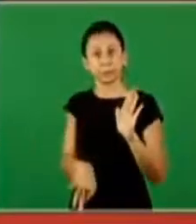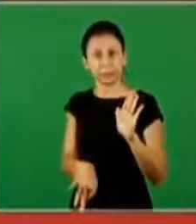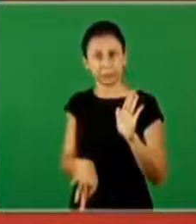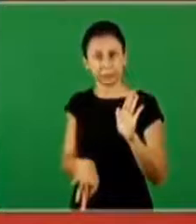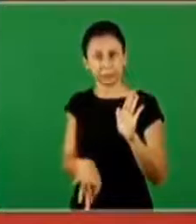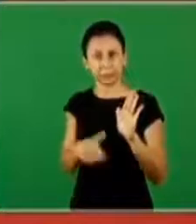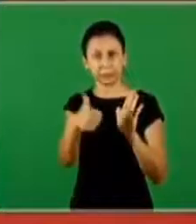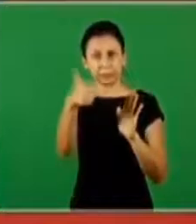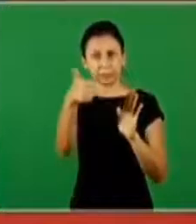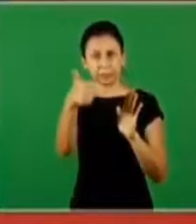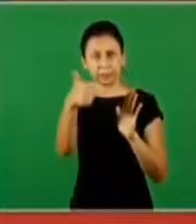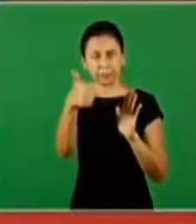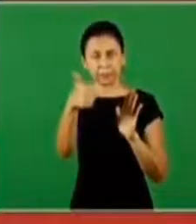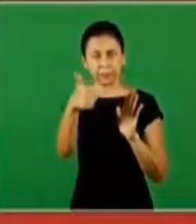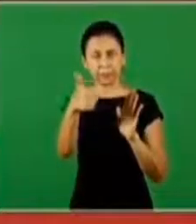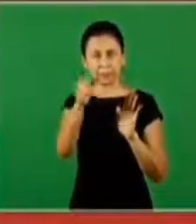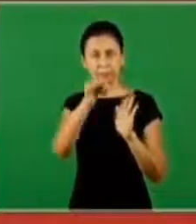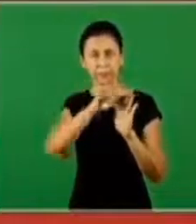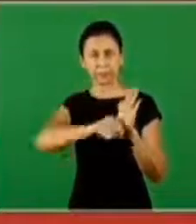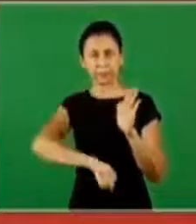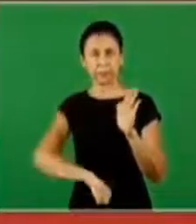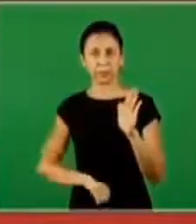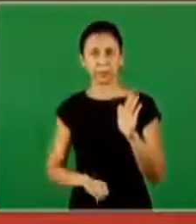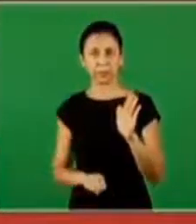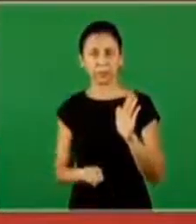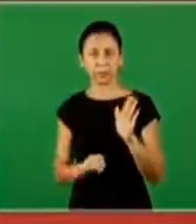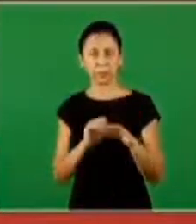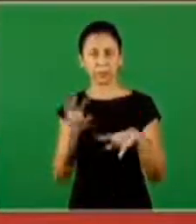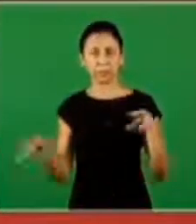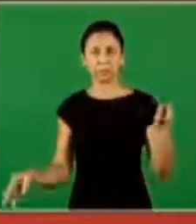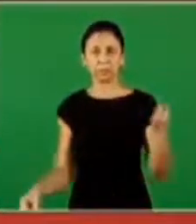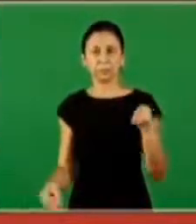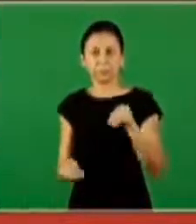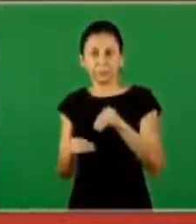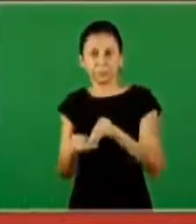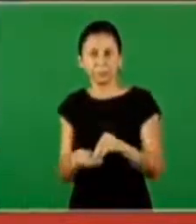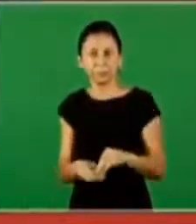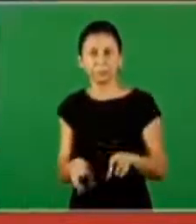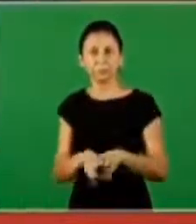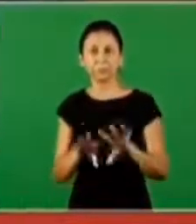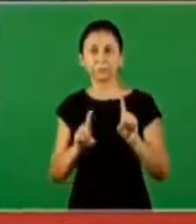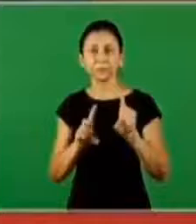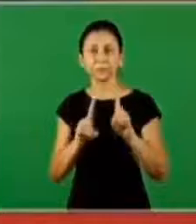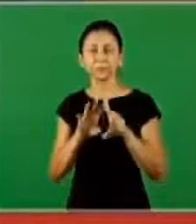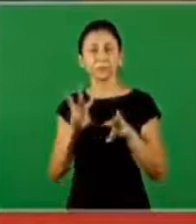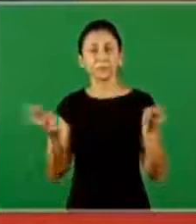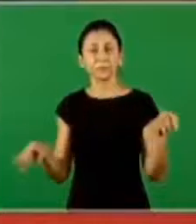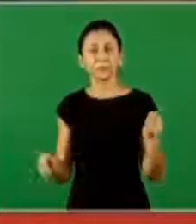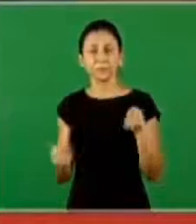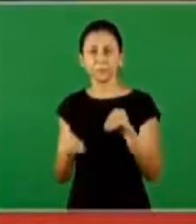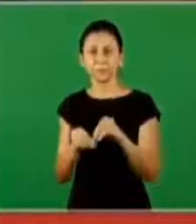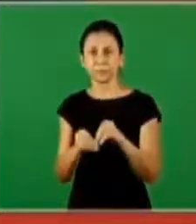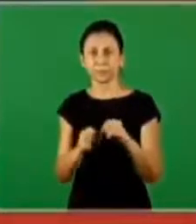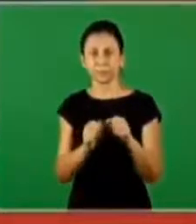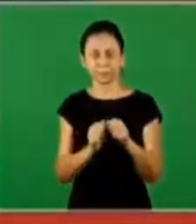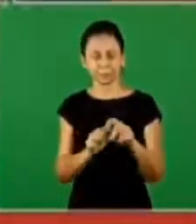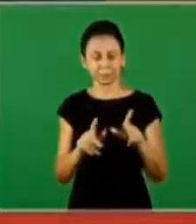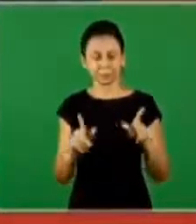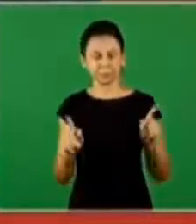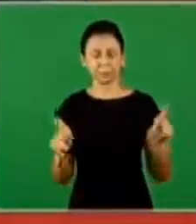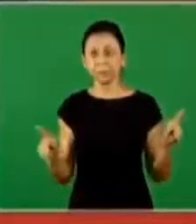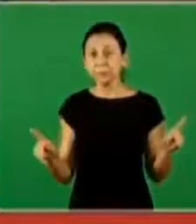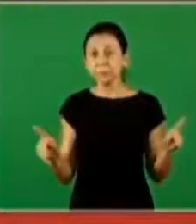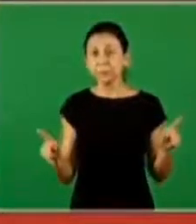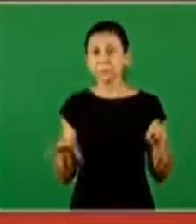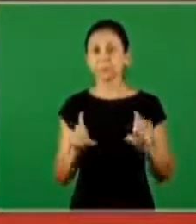the first century when also the doctrine is finished which is the book of